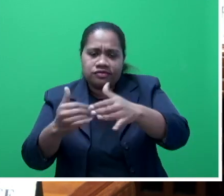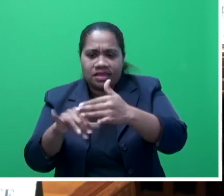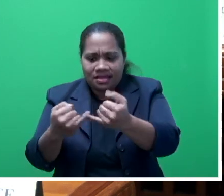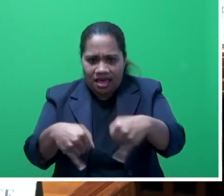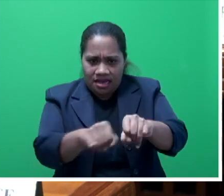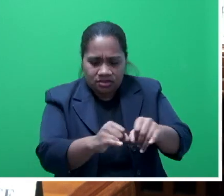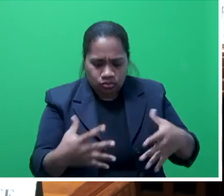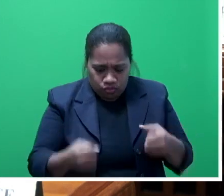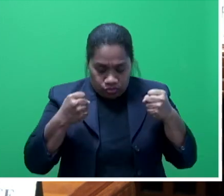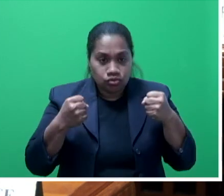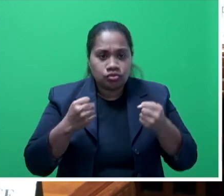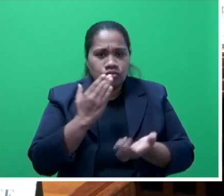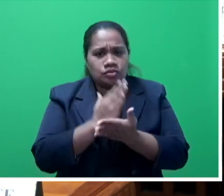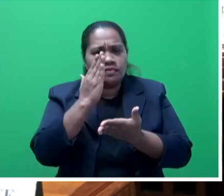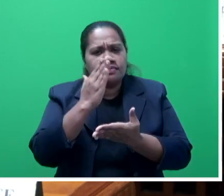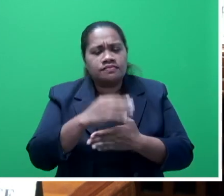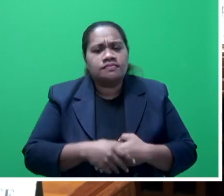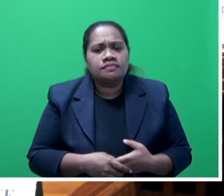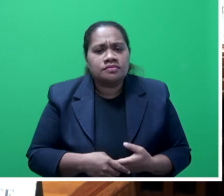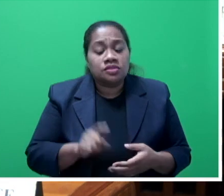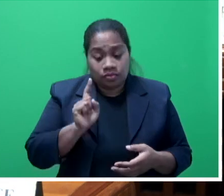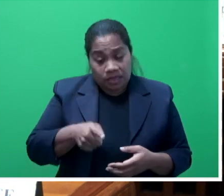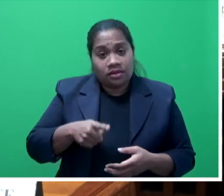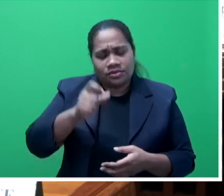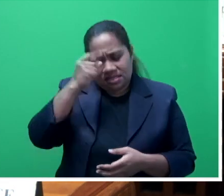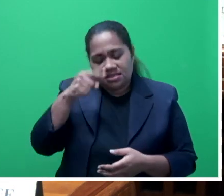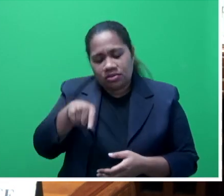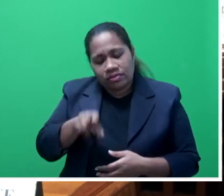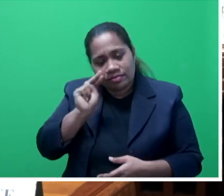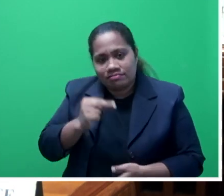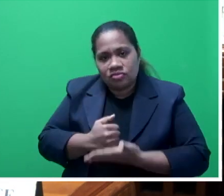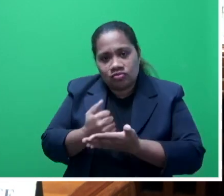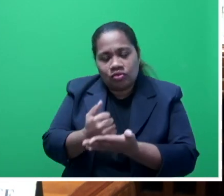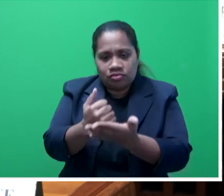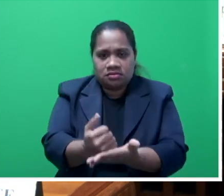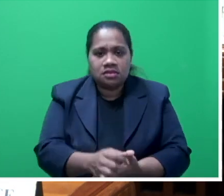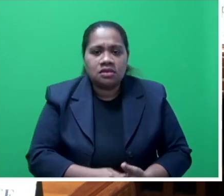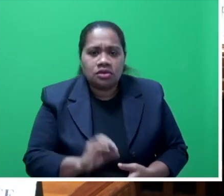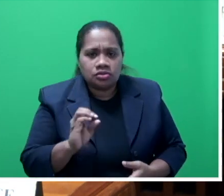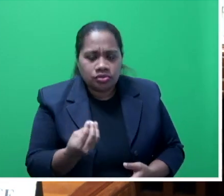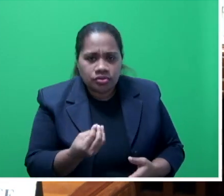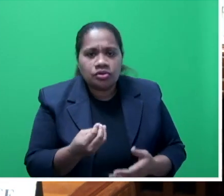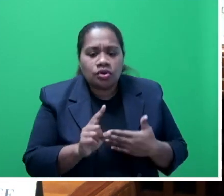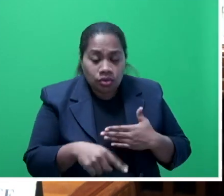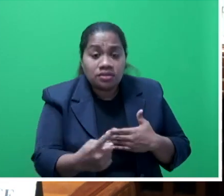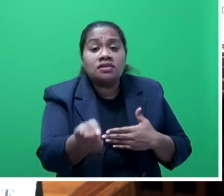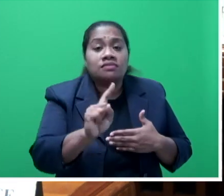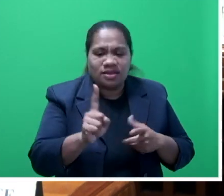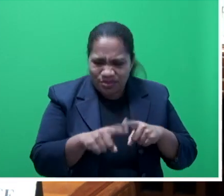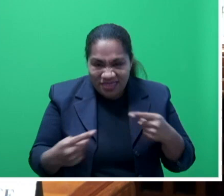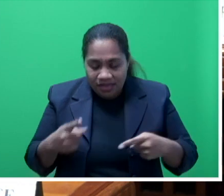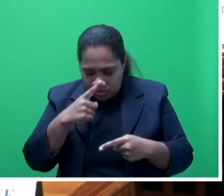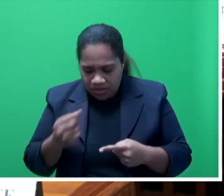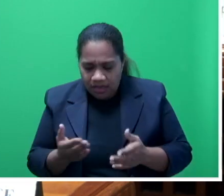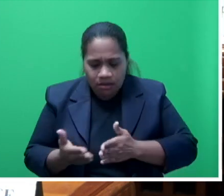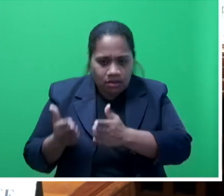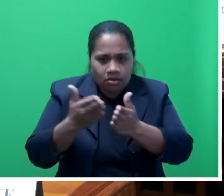And for that we understand that they still need to be supported, so cargoes still continue as usual. And there is a